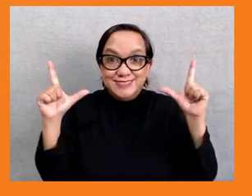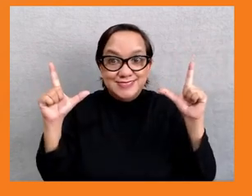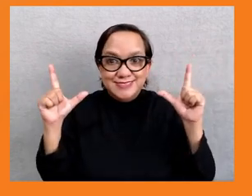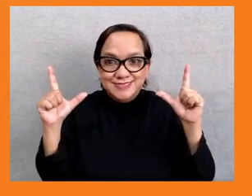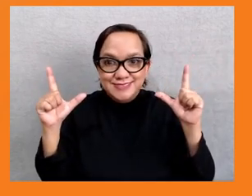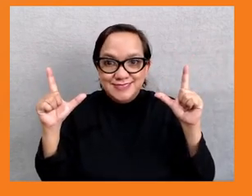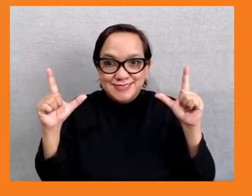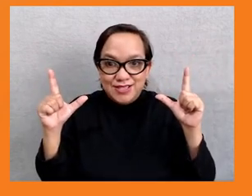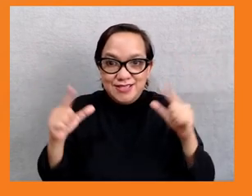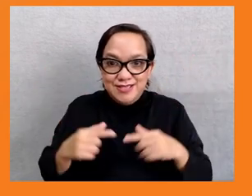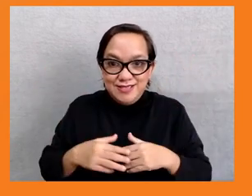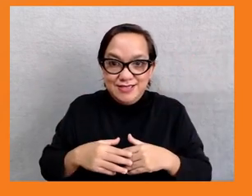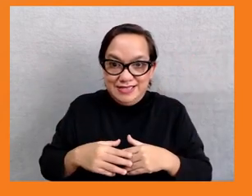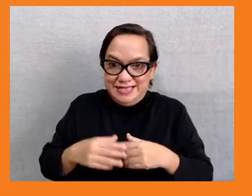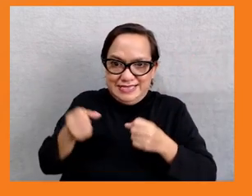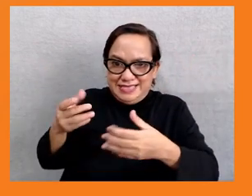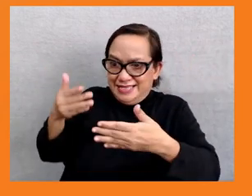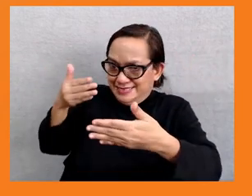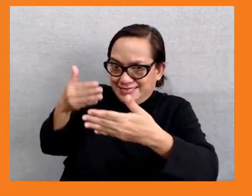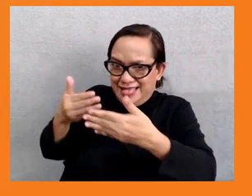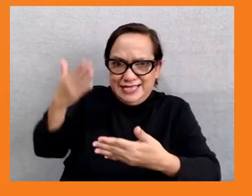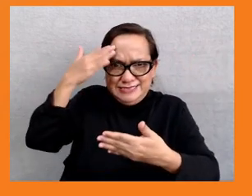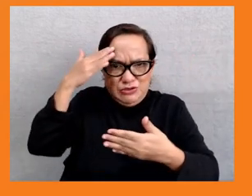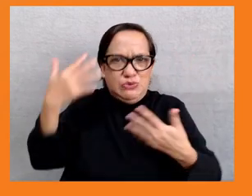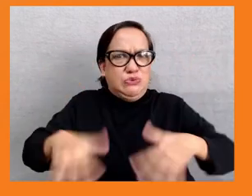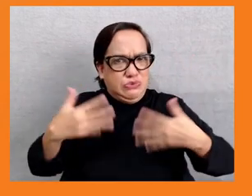of disasters is the highest.